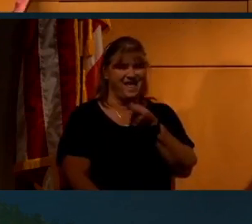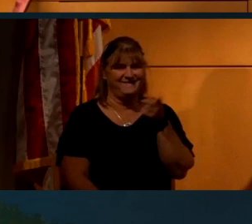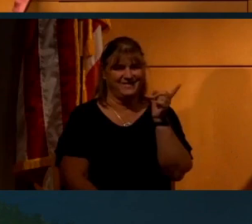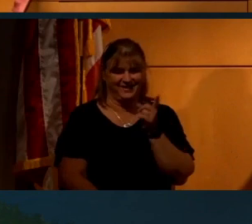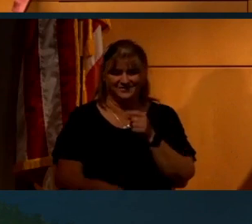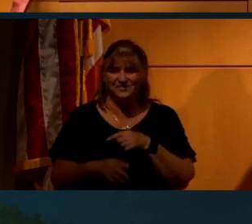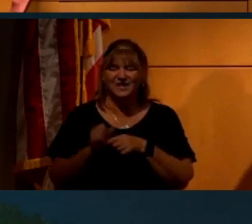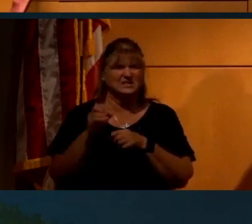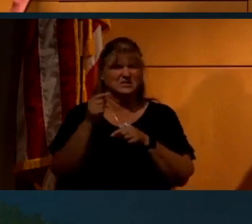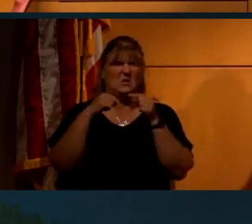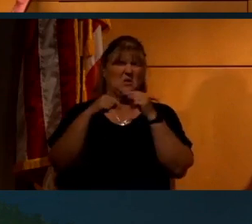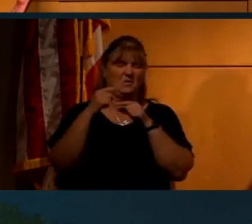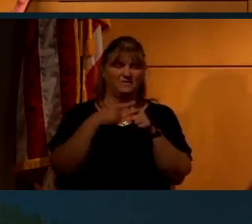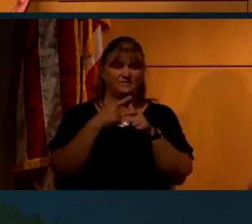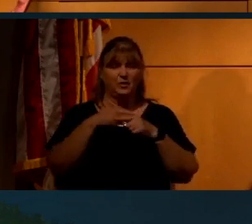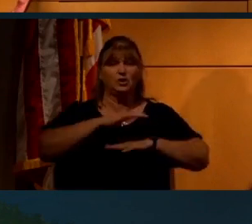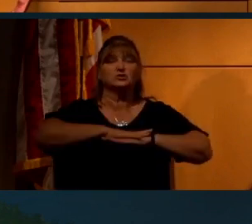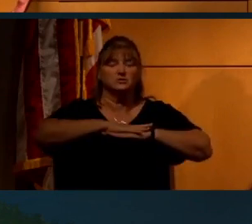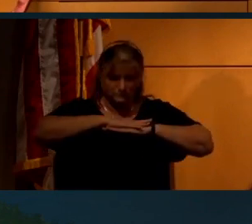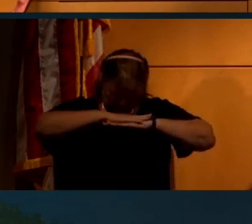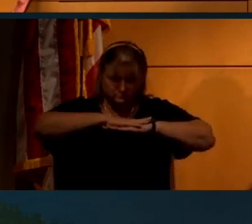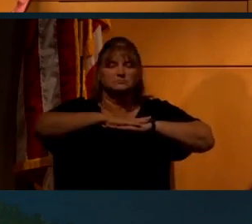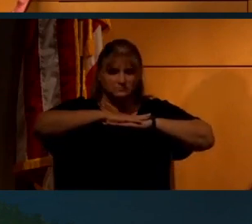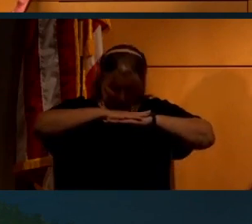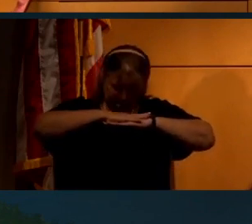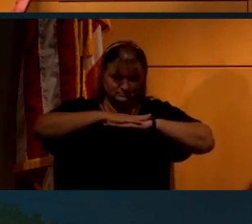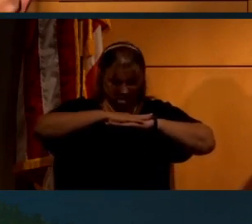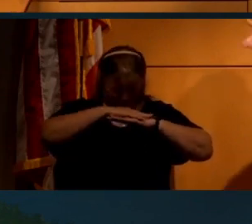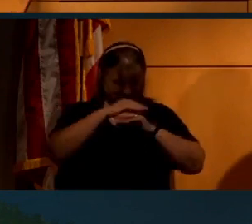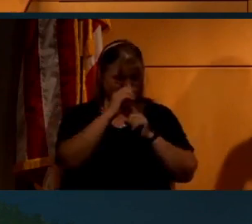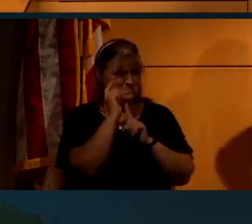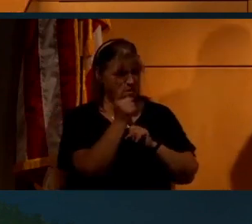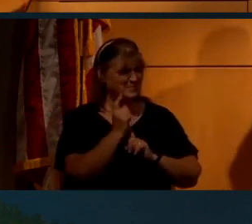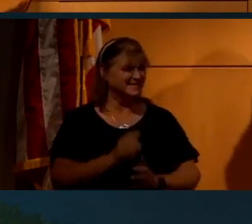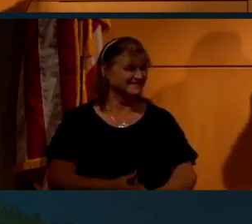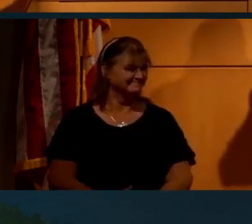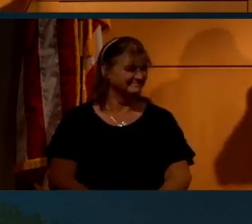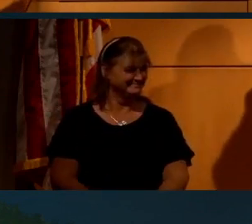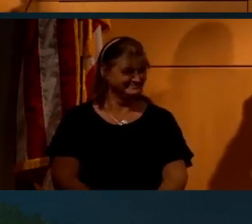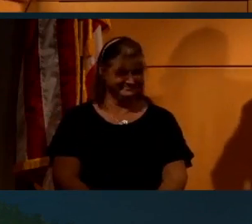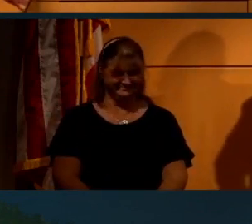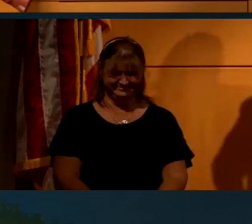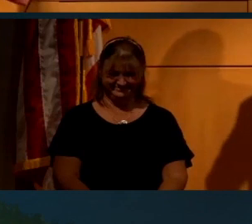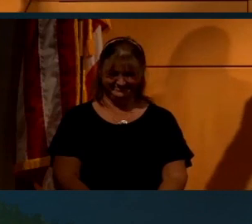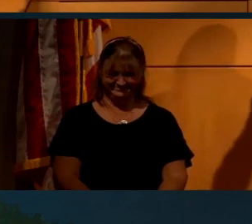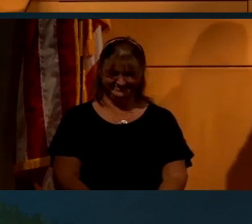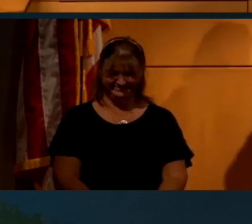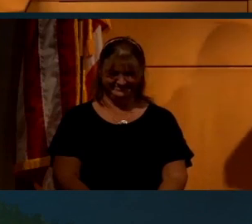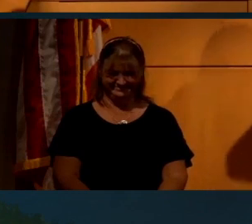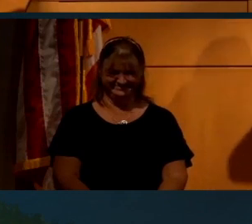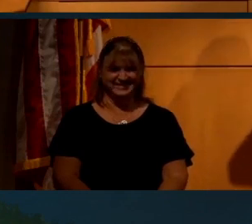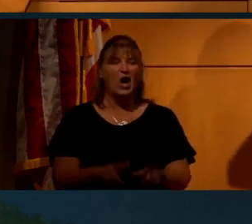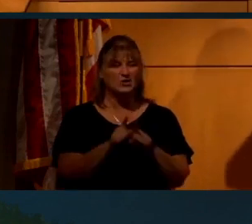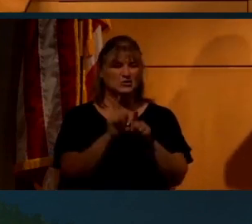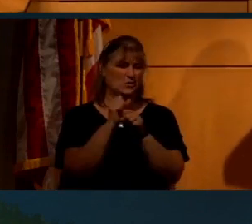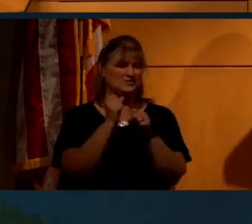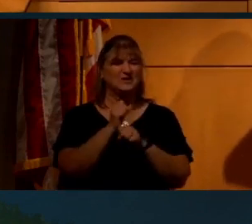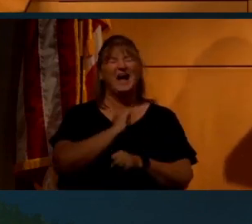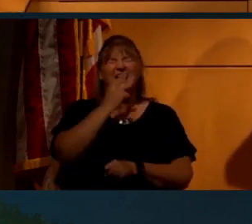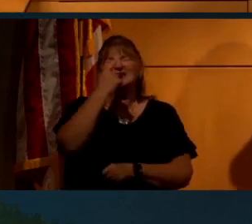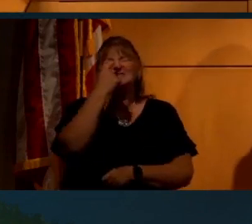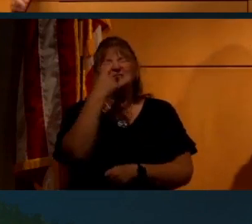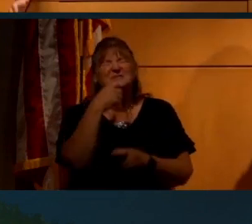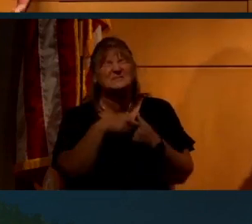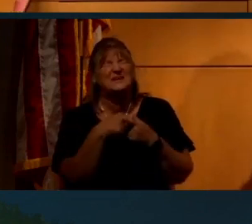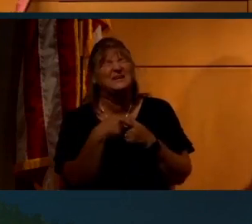Okay, so that's the first head-banging-on-desk moment here. Oh, good. Okay, I can. Yeah, excellent. Also works for I Dream of